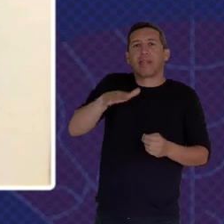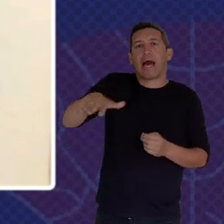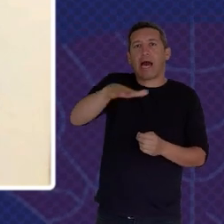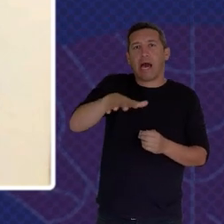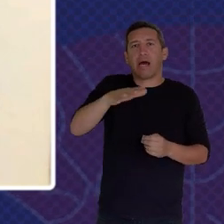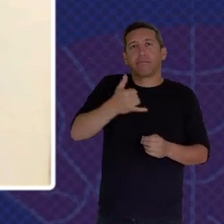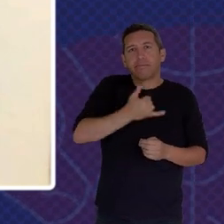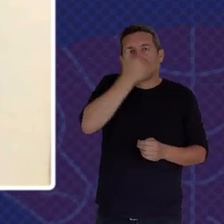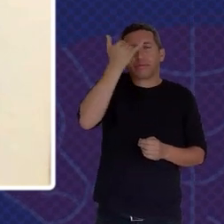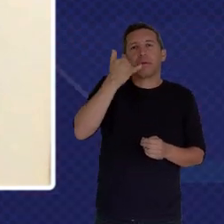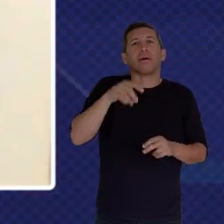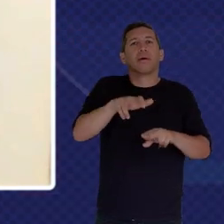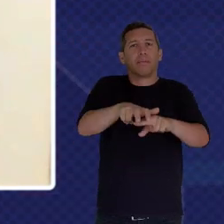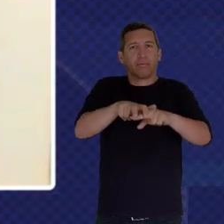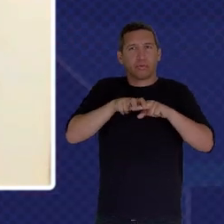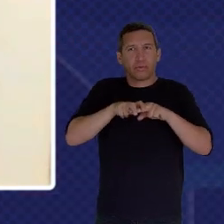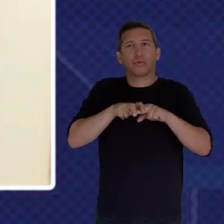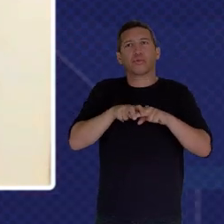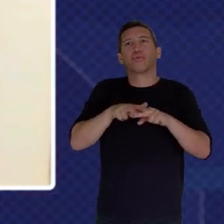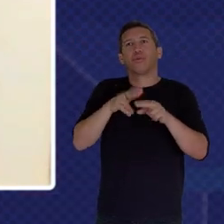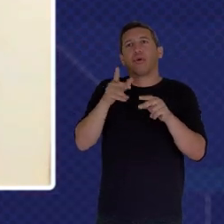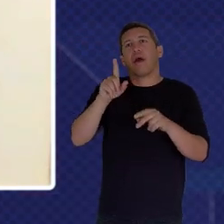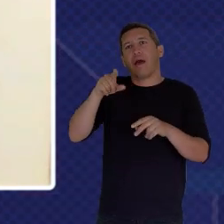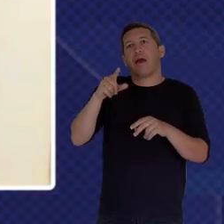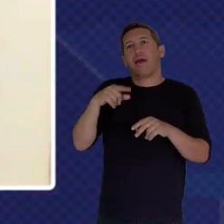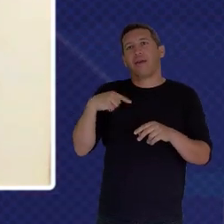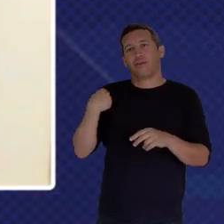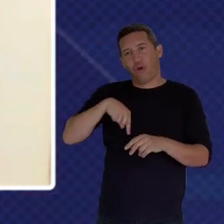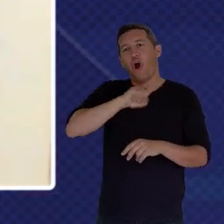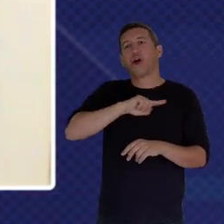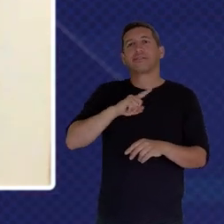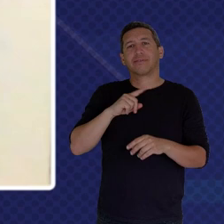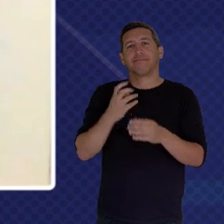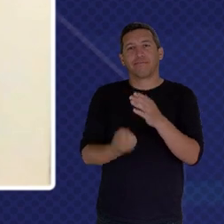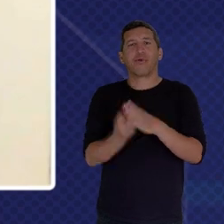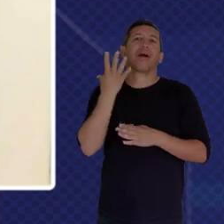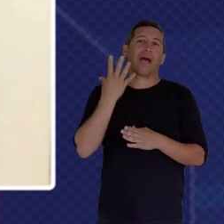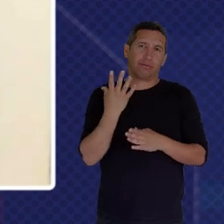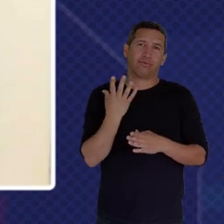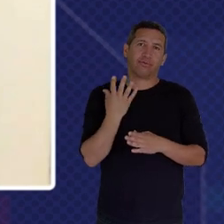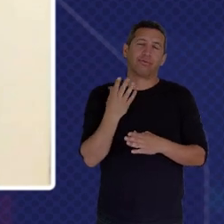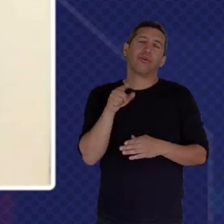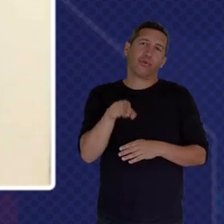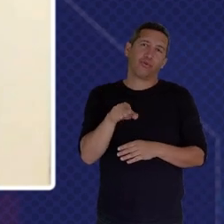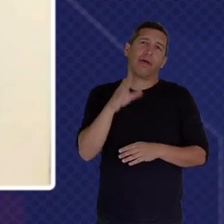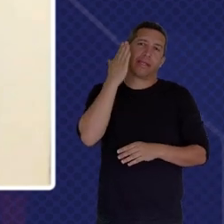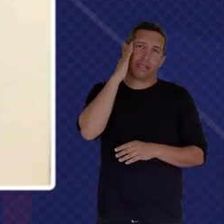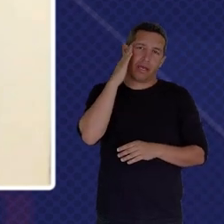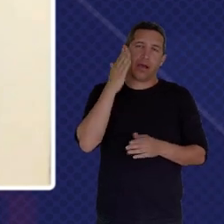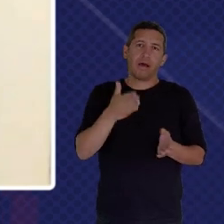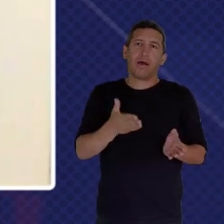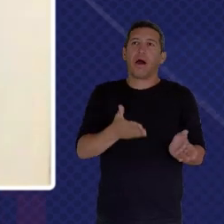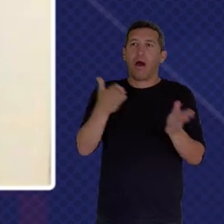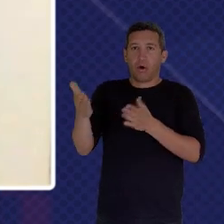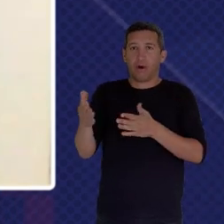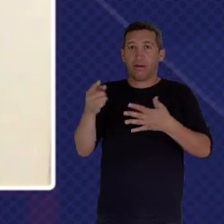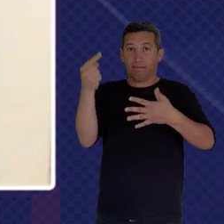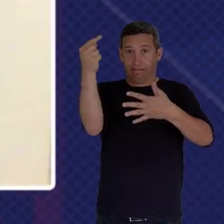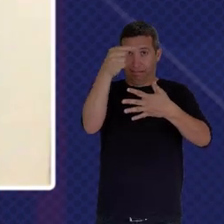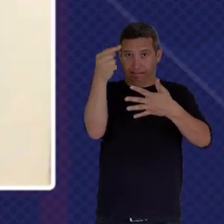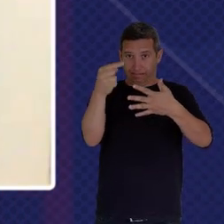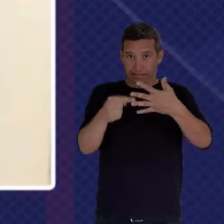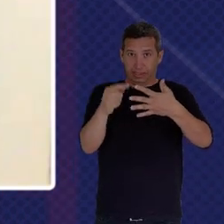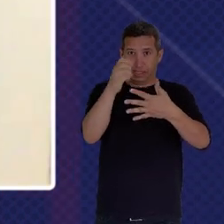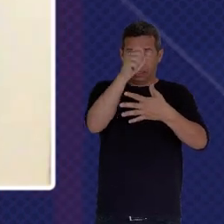Born So So It's Understanding So Now I'm Going To Move To The Five Points And The Five Points Is Understand What The